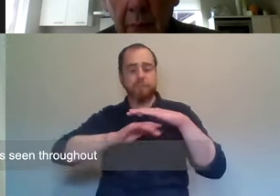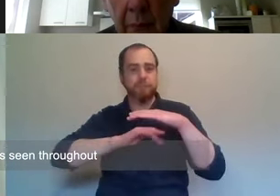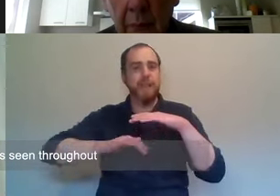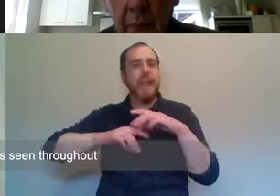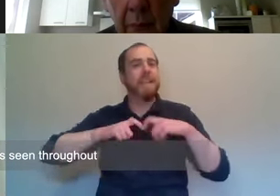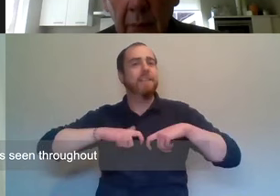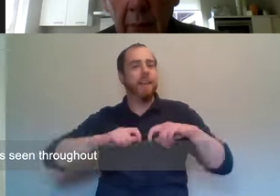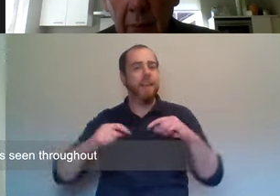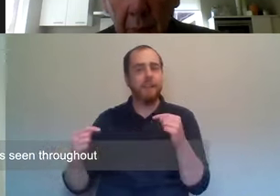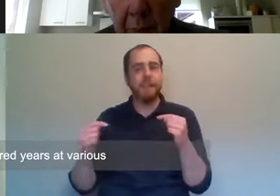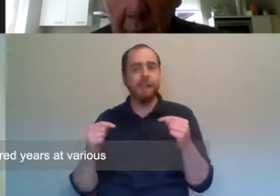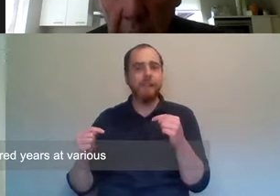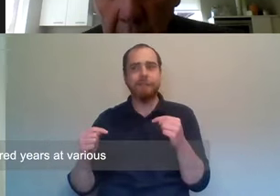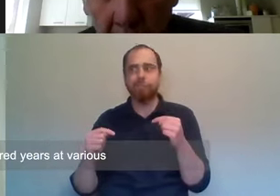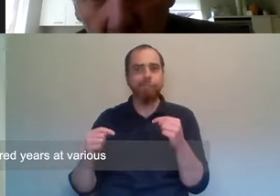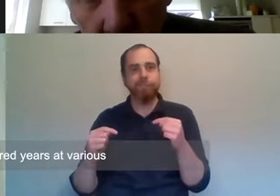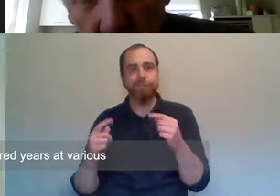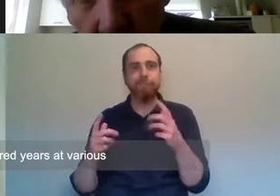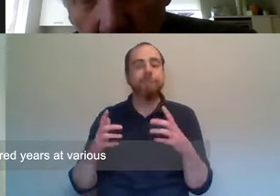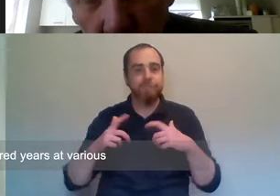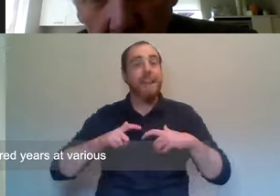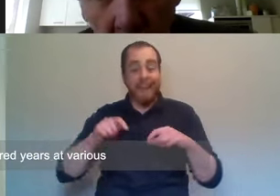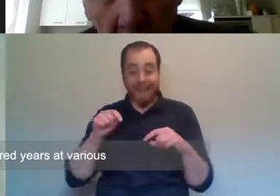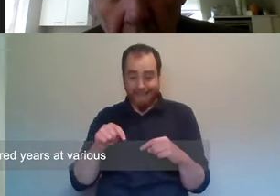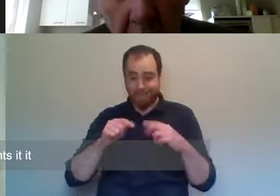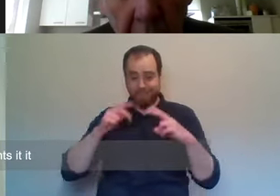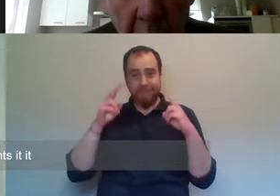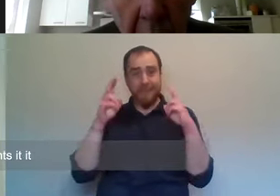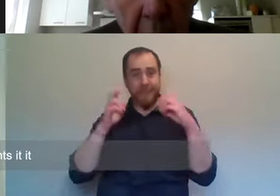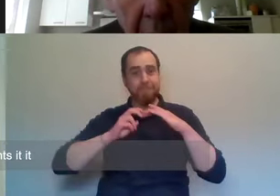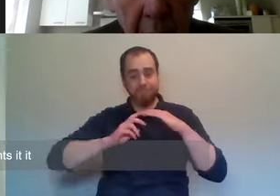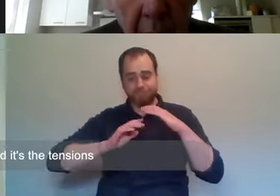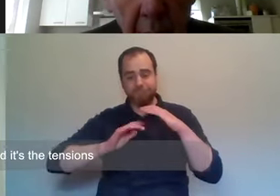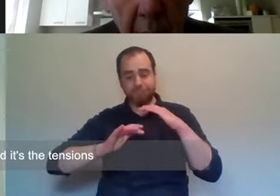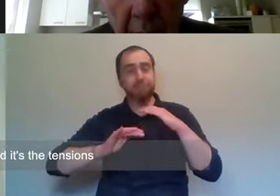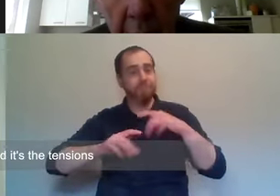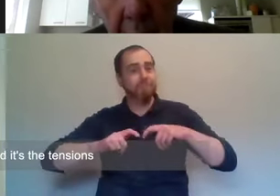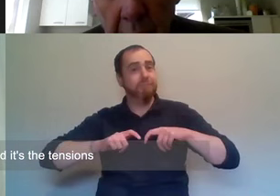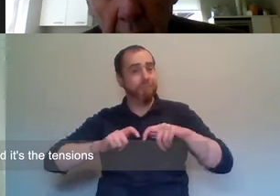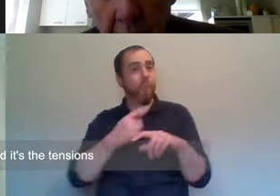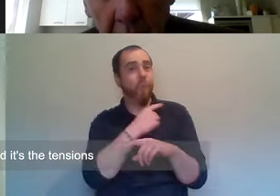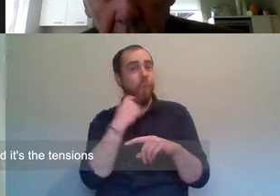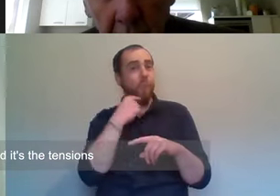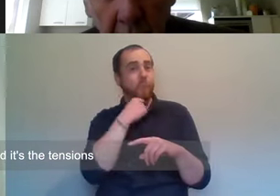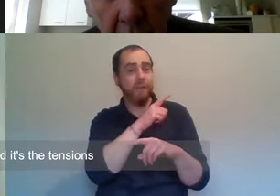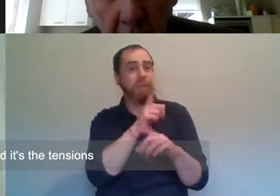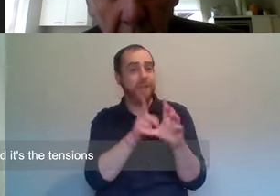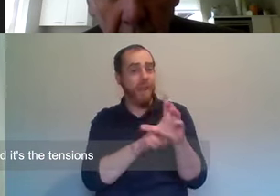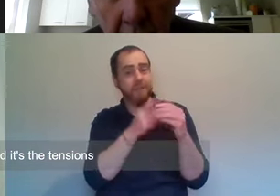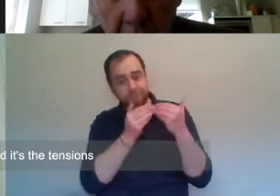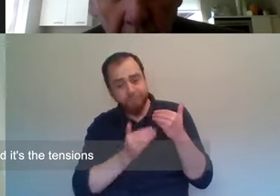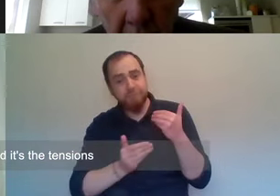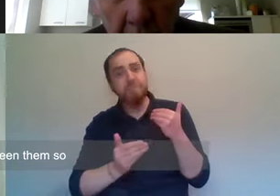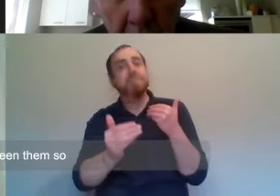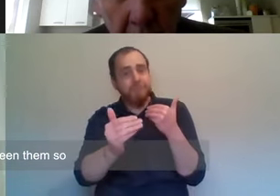throughout the, the next hundred years at various points. It, it, it comes out and it's, the